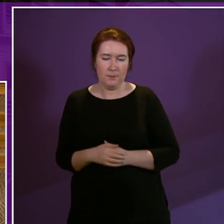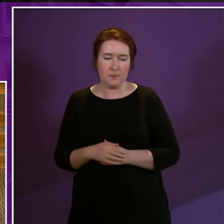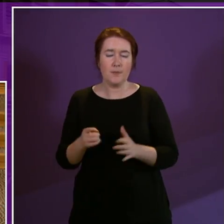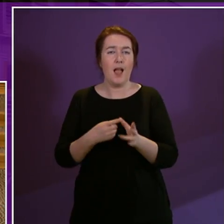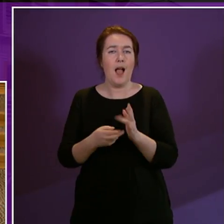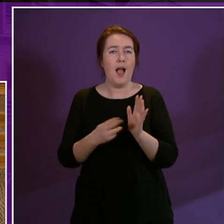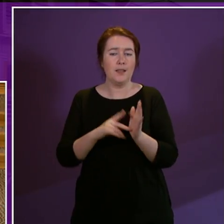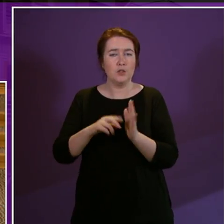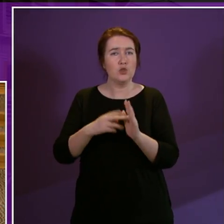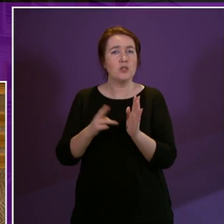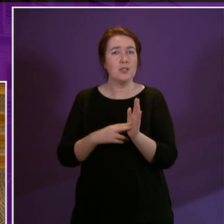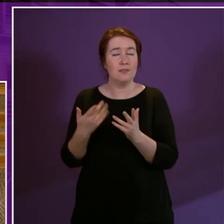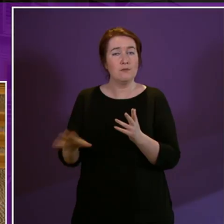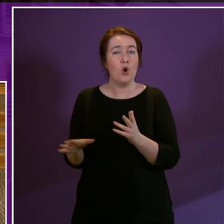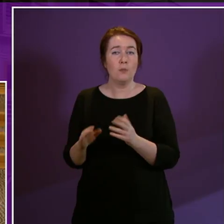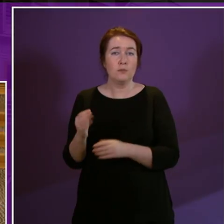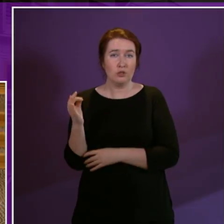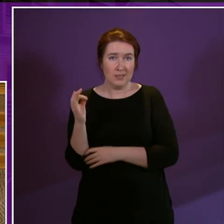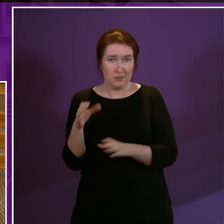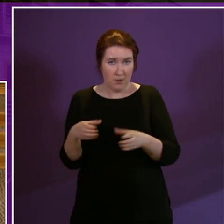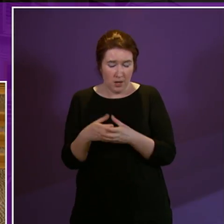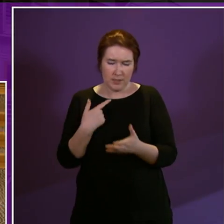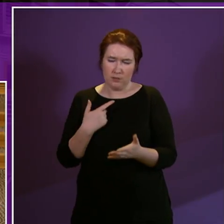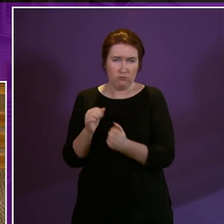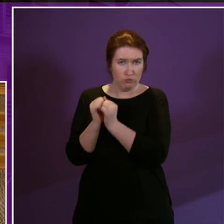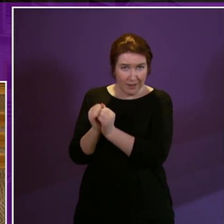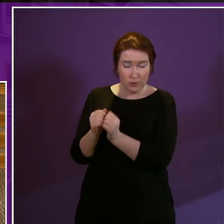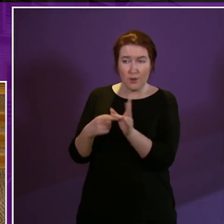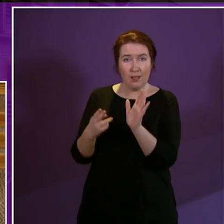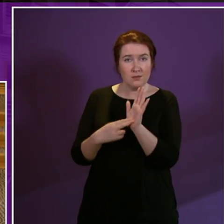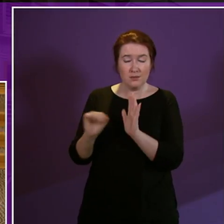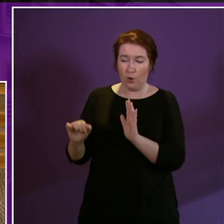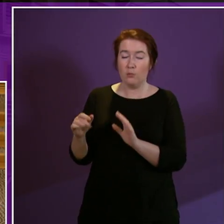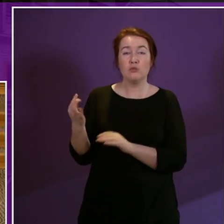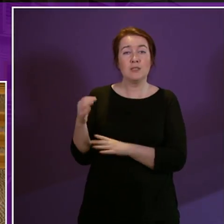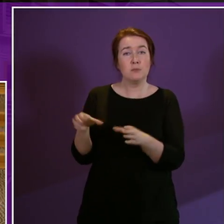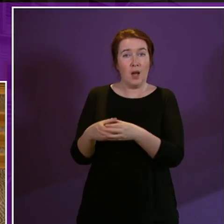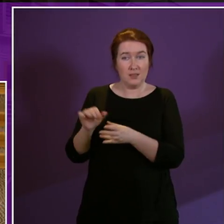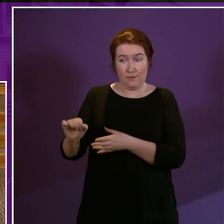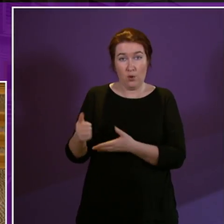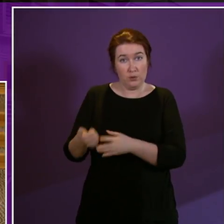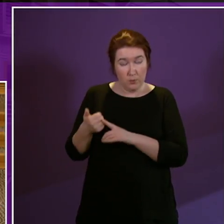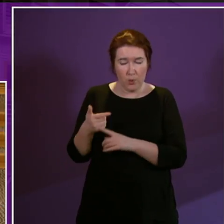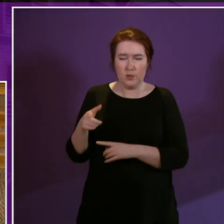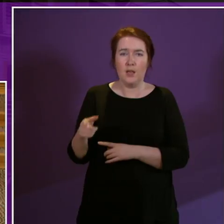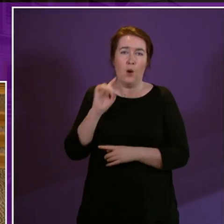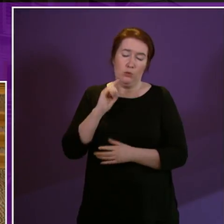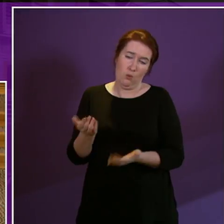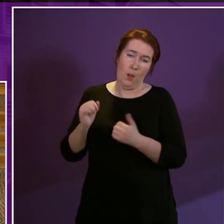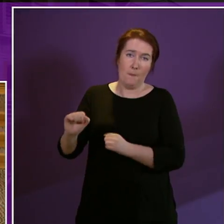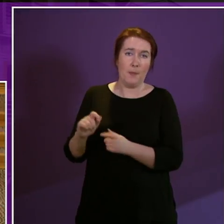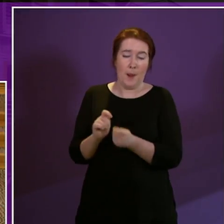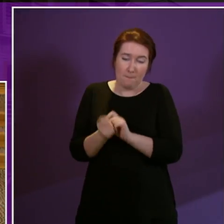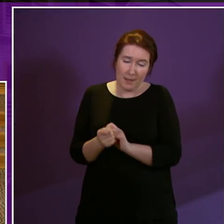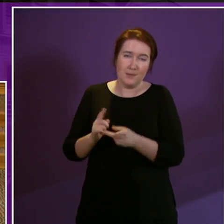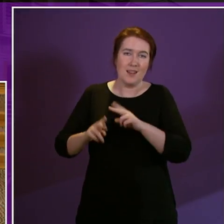from the Green Party I'm grateful to Alison and to the Greens for their support and would have welcomed their amendment had it been